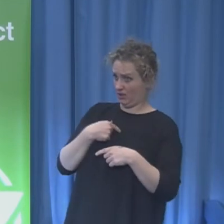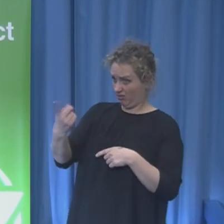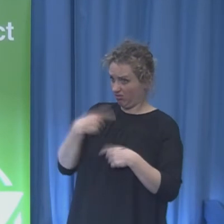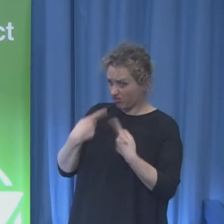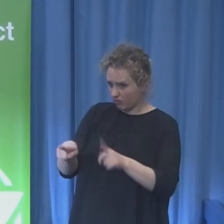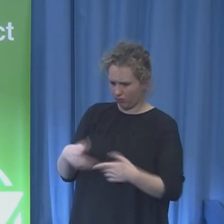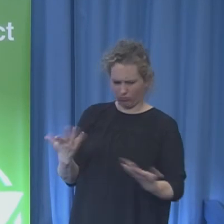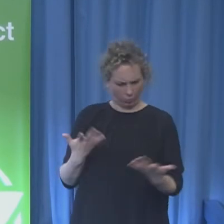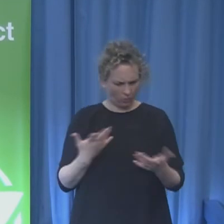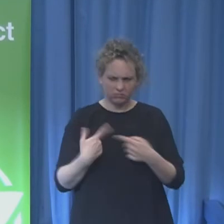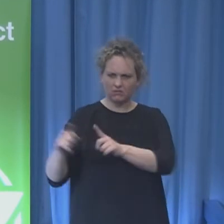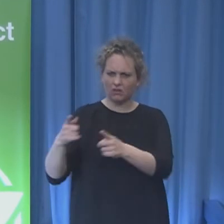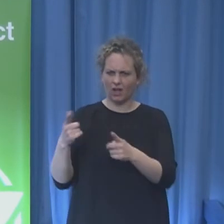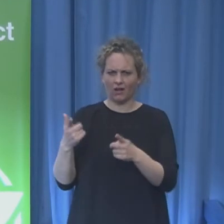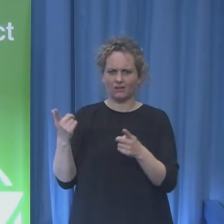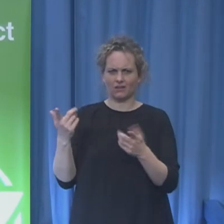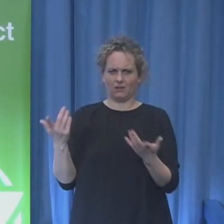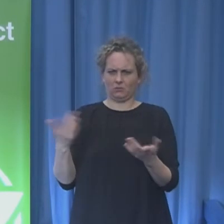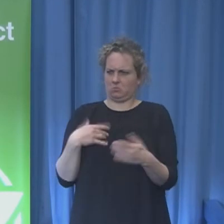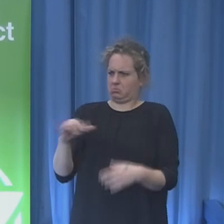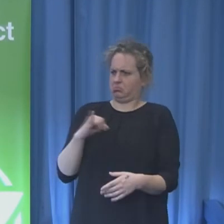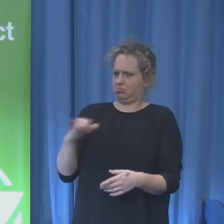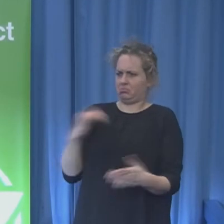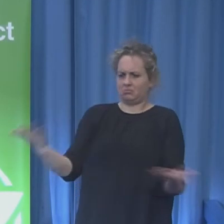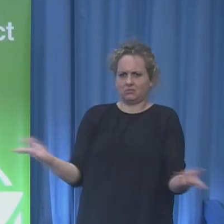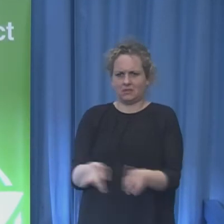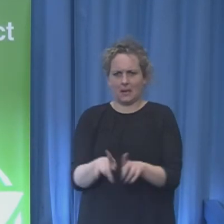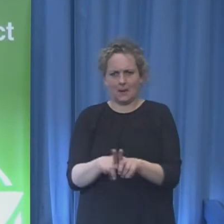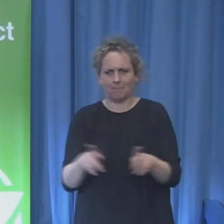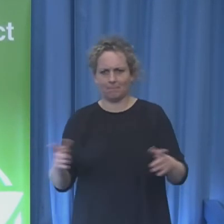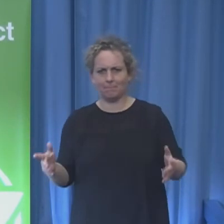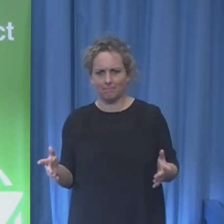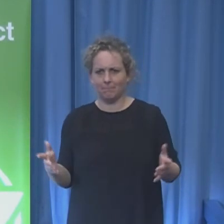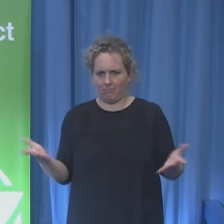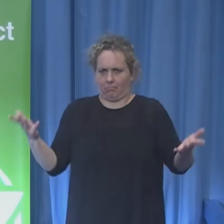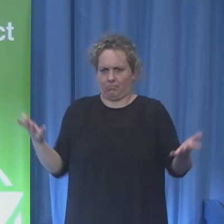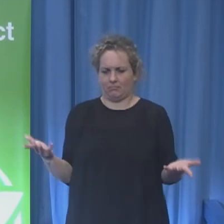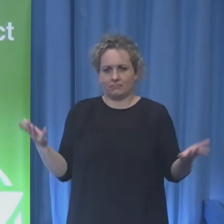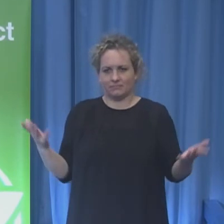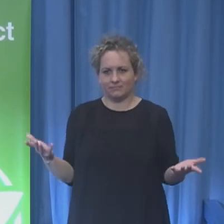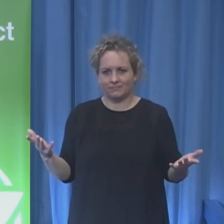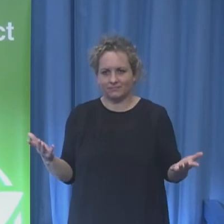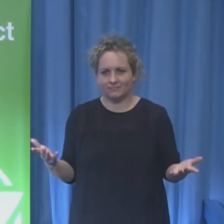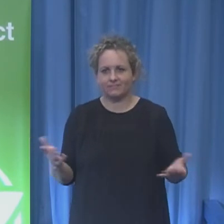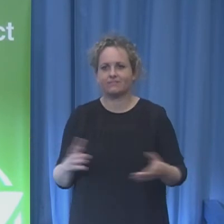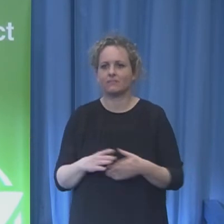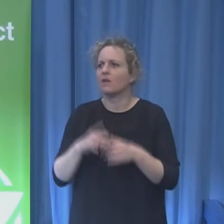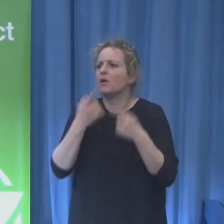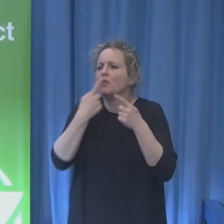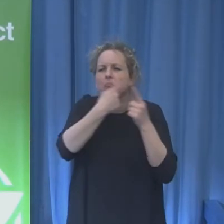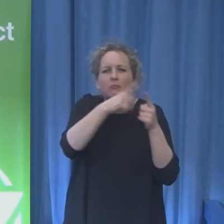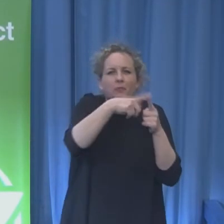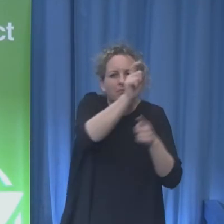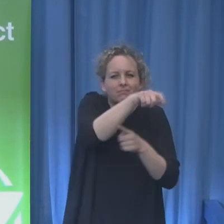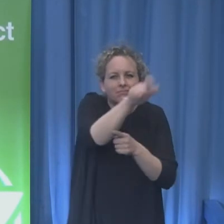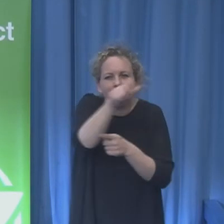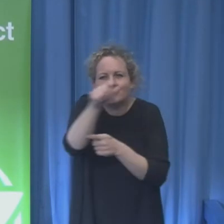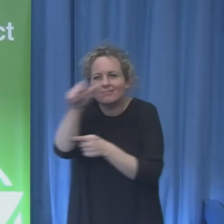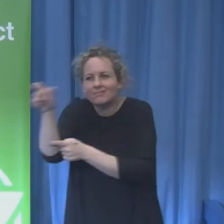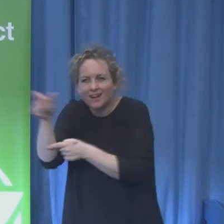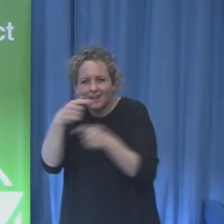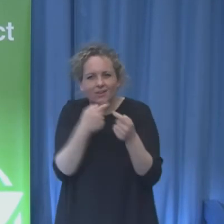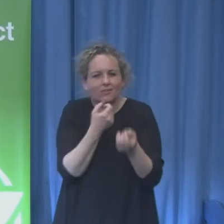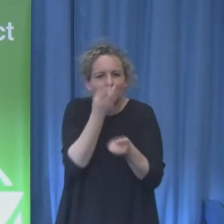That's a good one, isn't it? So, to sum it up, it was all about seeing beyond the disability and seeing the